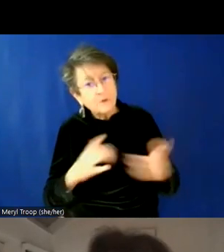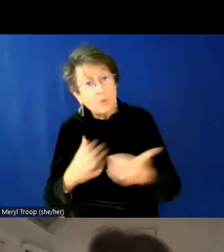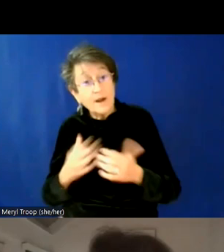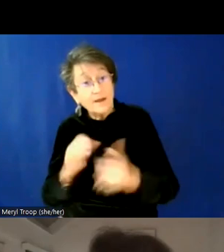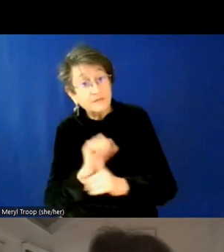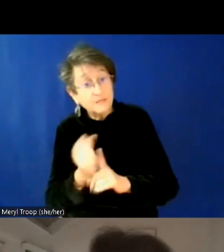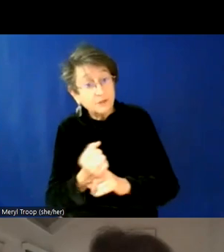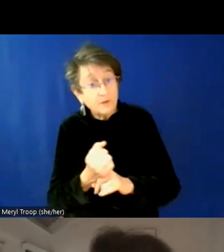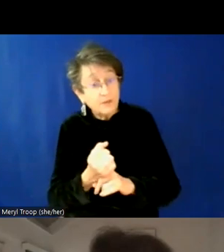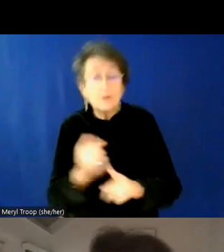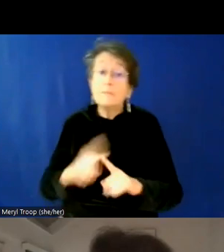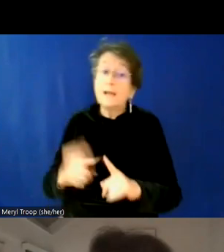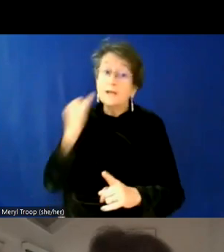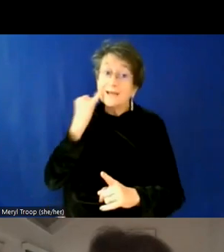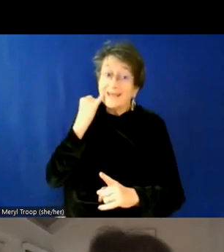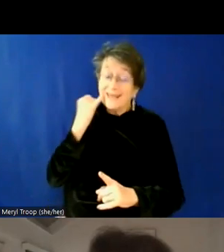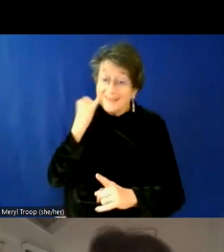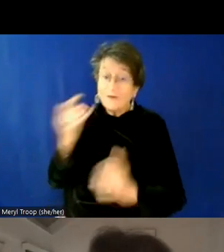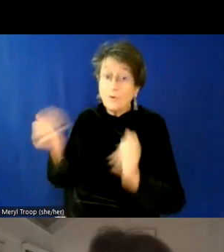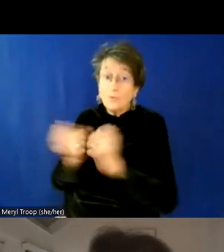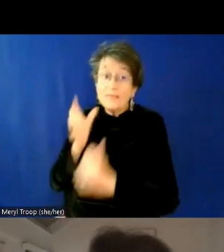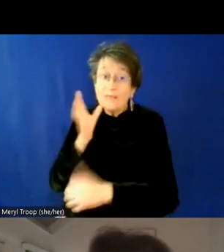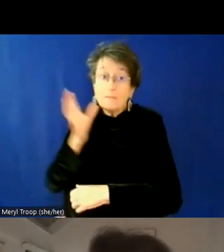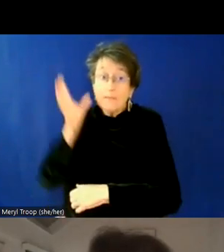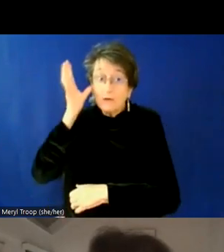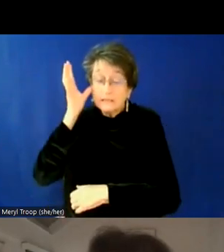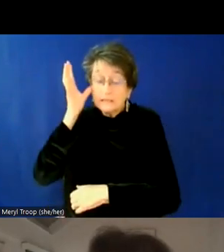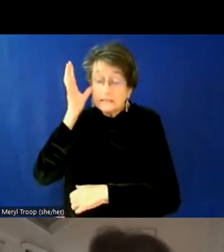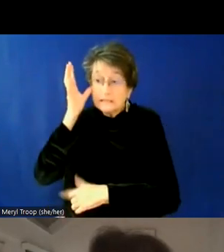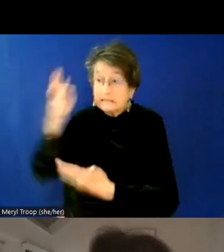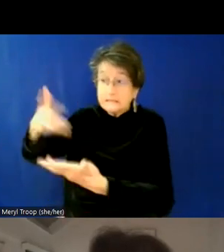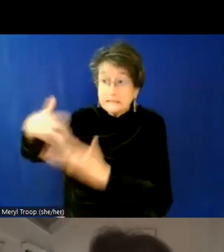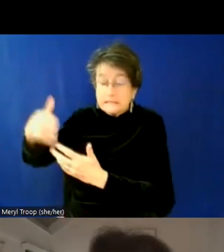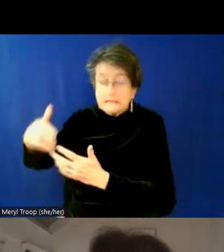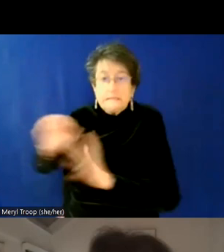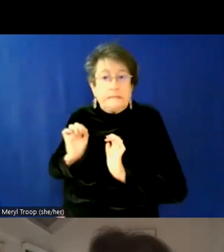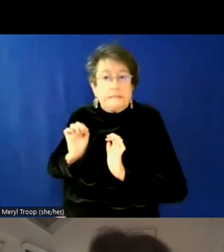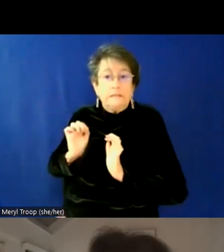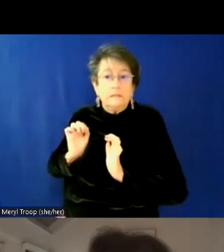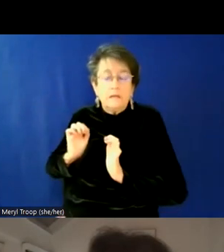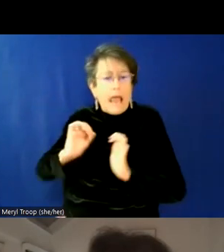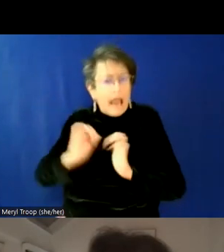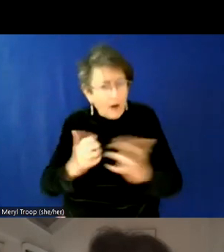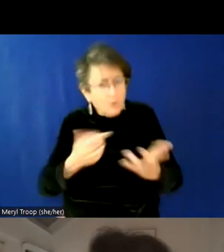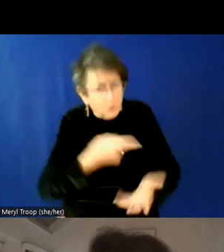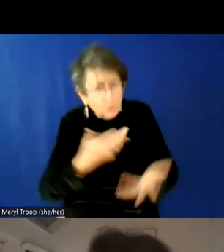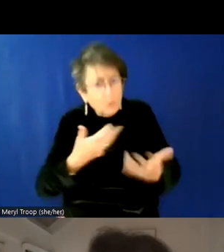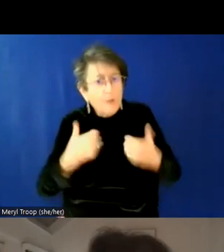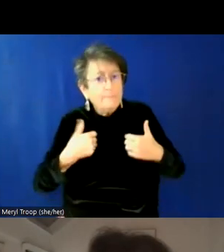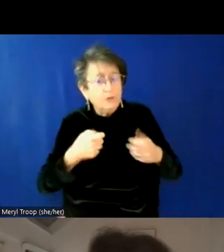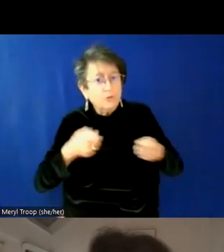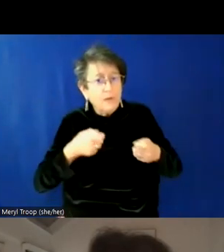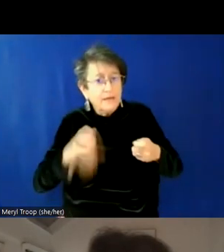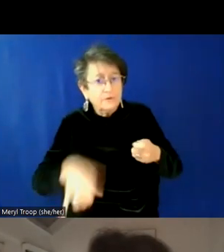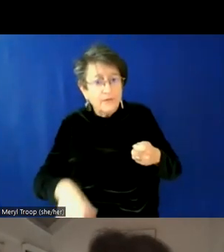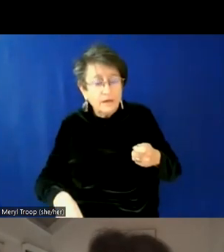that when I see you interacting with your parents, how do you want me to handle that? Um, it's really common for, uh, trans youth to, to ask